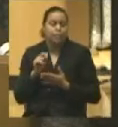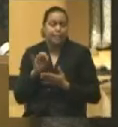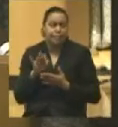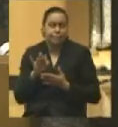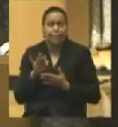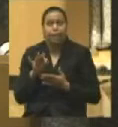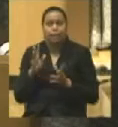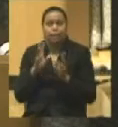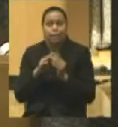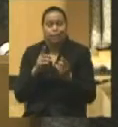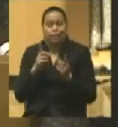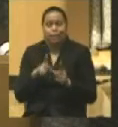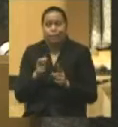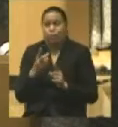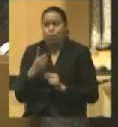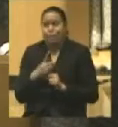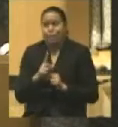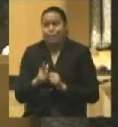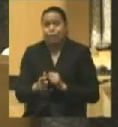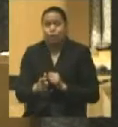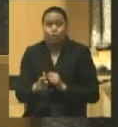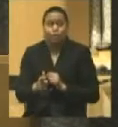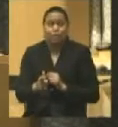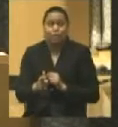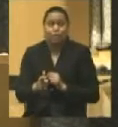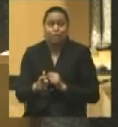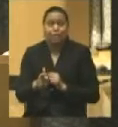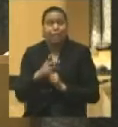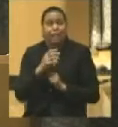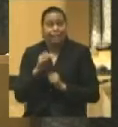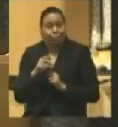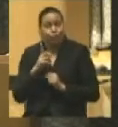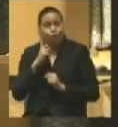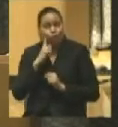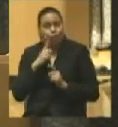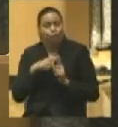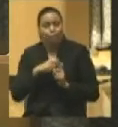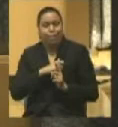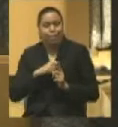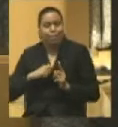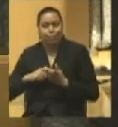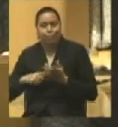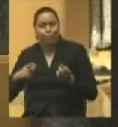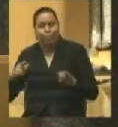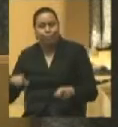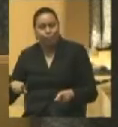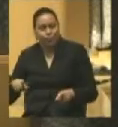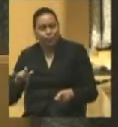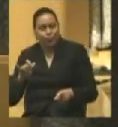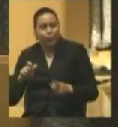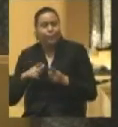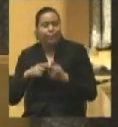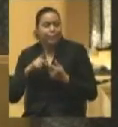held their convention just a couple of days later and they'd heard the news from Atlanta, too, there